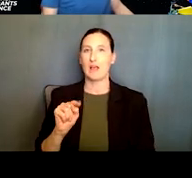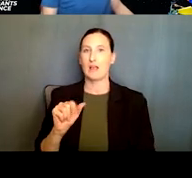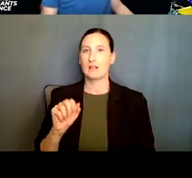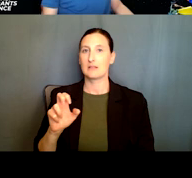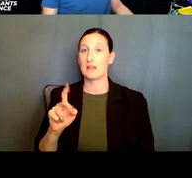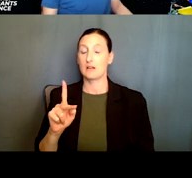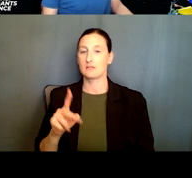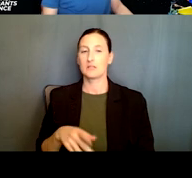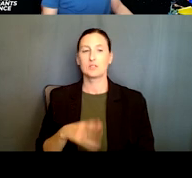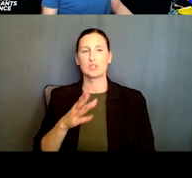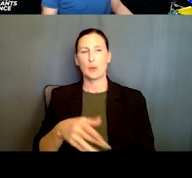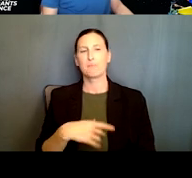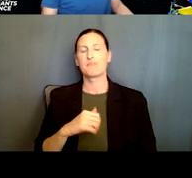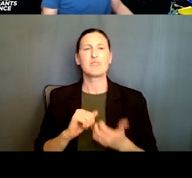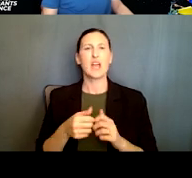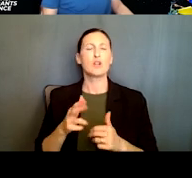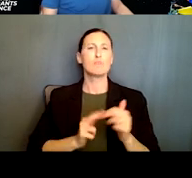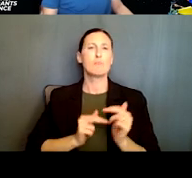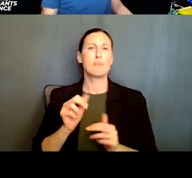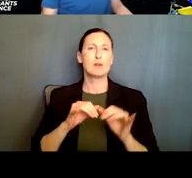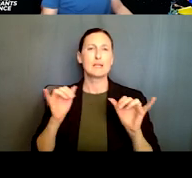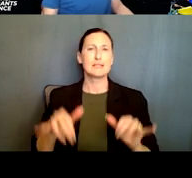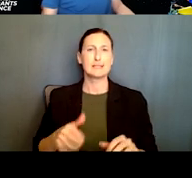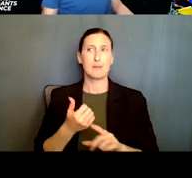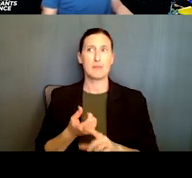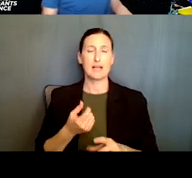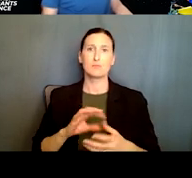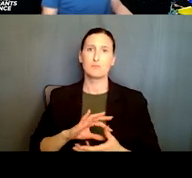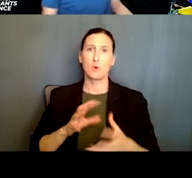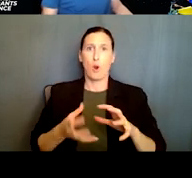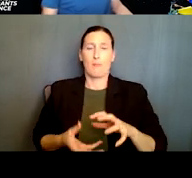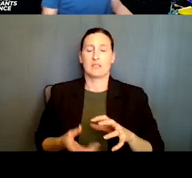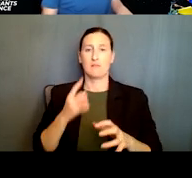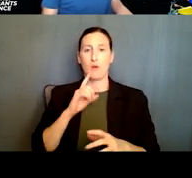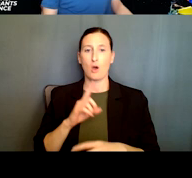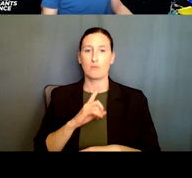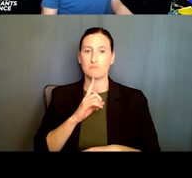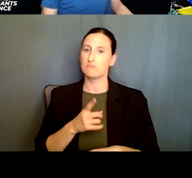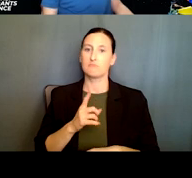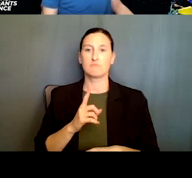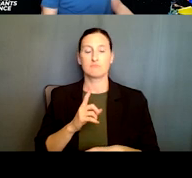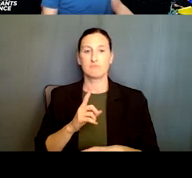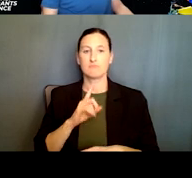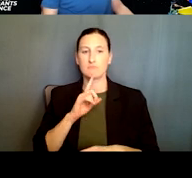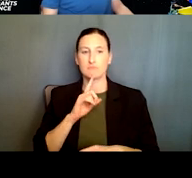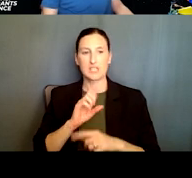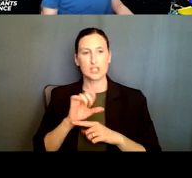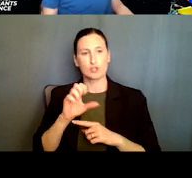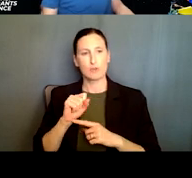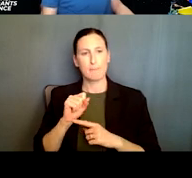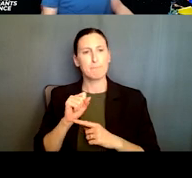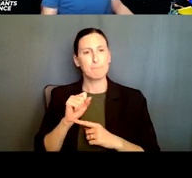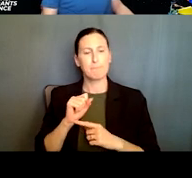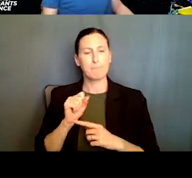is how do you build a system that are sufficiently robust to extreme events? Um, and how do you monitor them for,